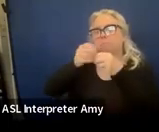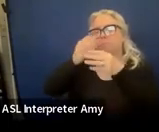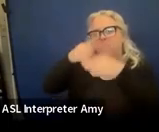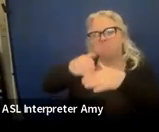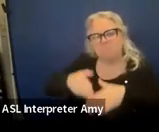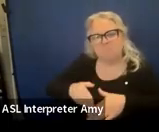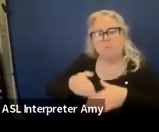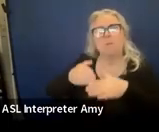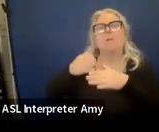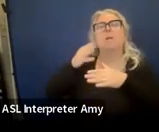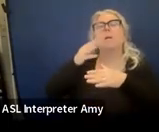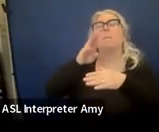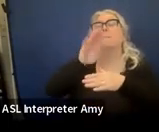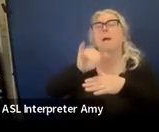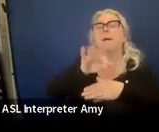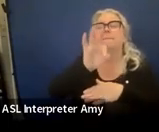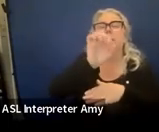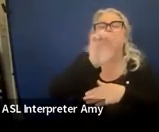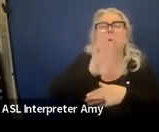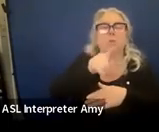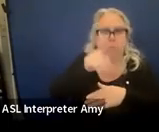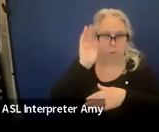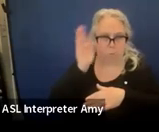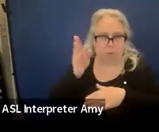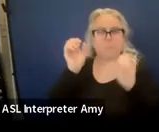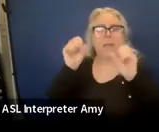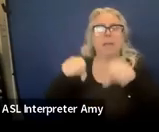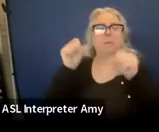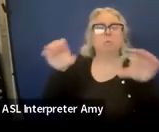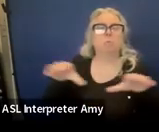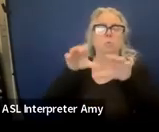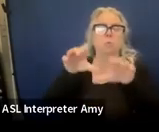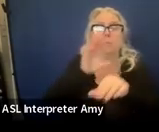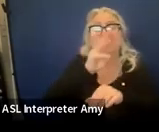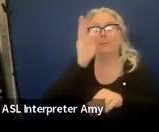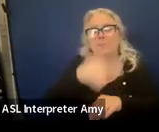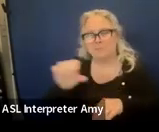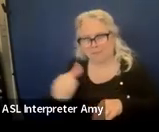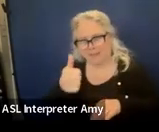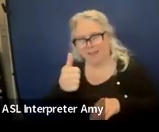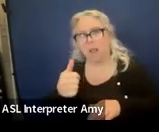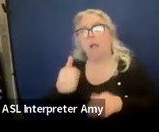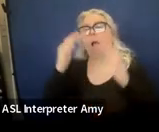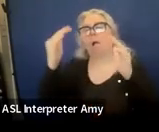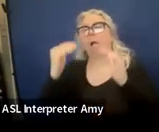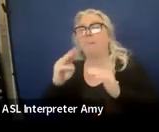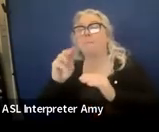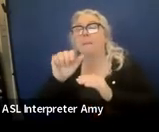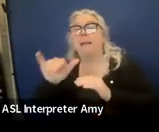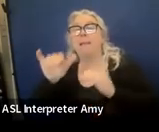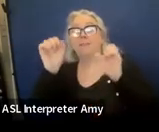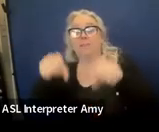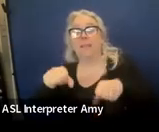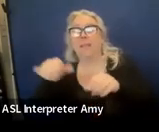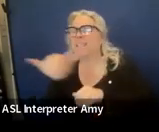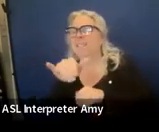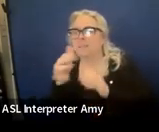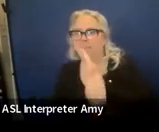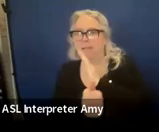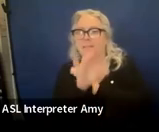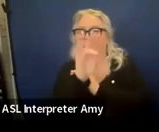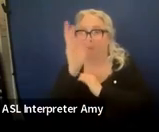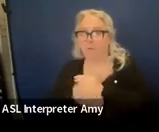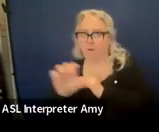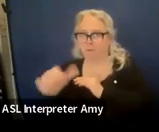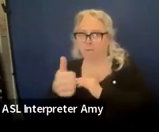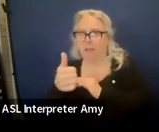by February, she'll be able to do that skill in six out of 10 opportunities. And then by May, she'll be able to do that same skill in seven out of 10